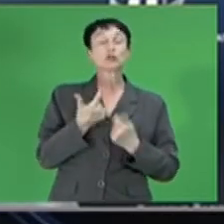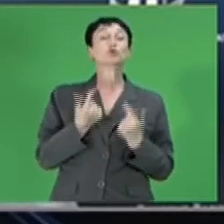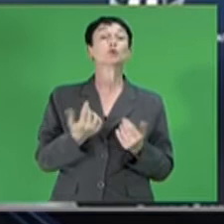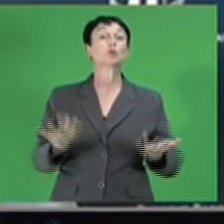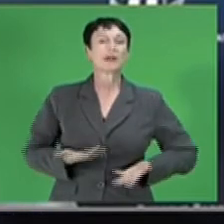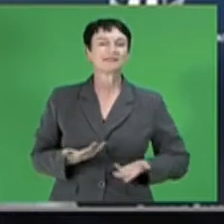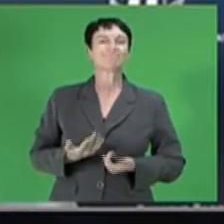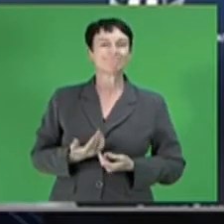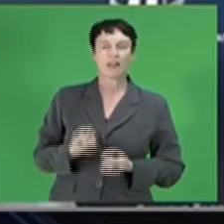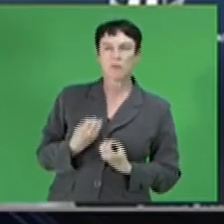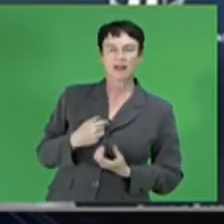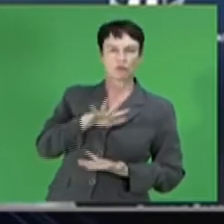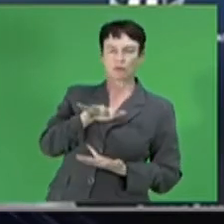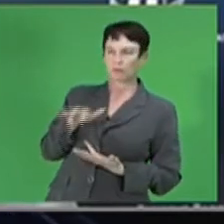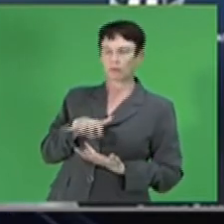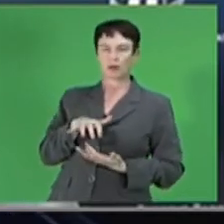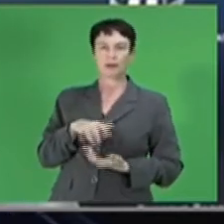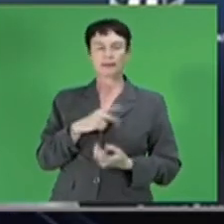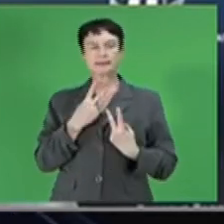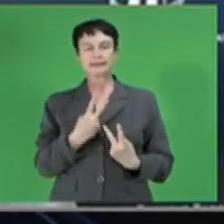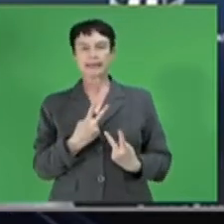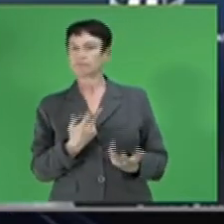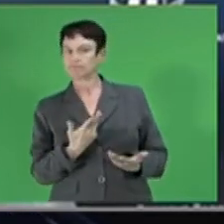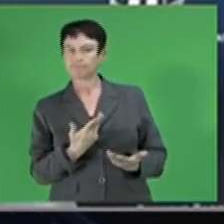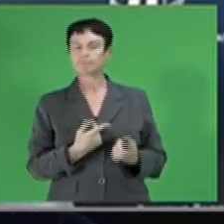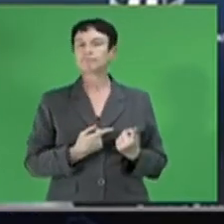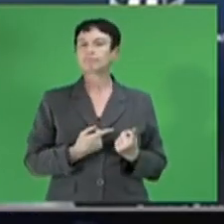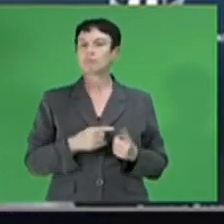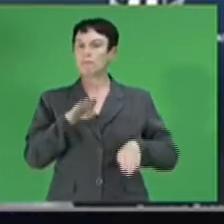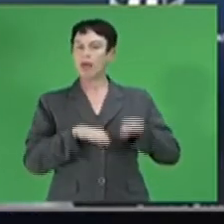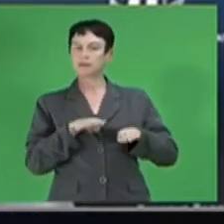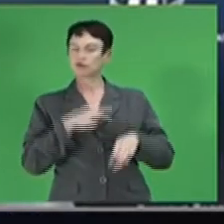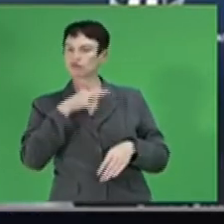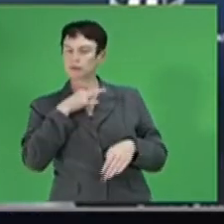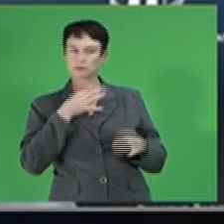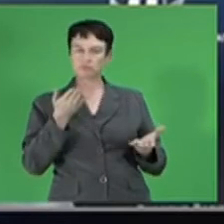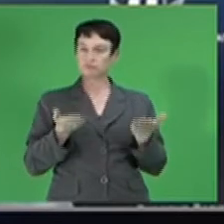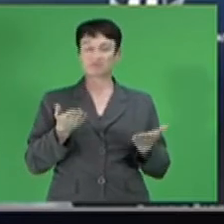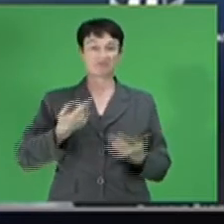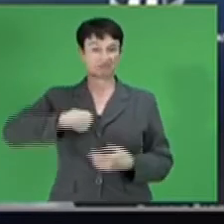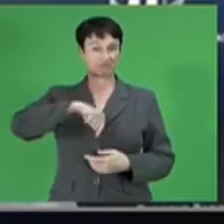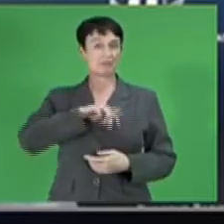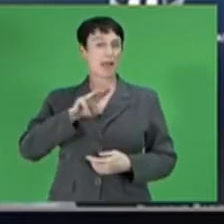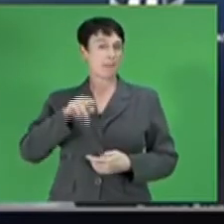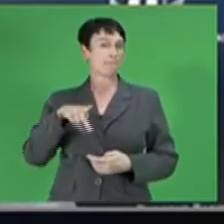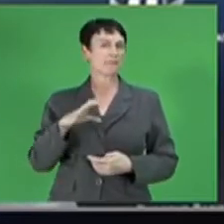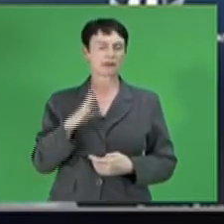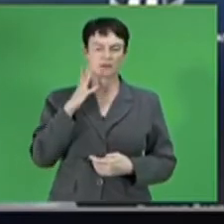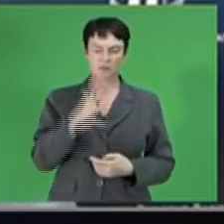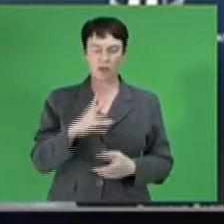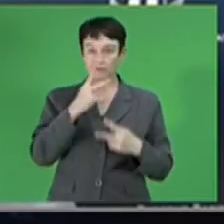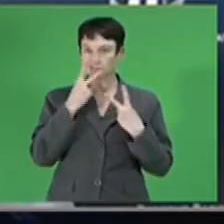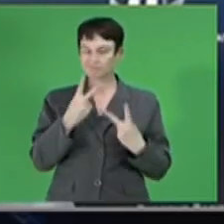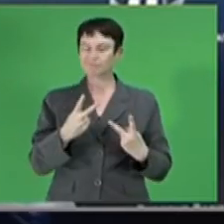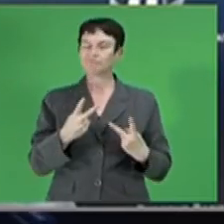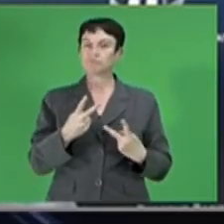the balance of risks to the outlook. The MPC will seek to look through temporary price shocks and focus on second